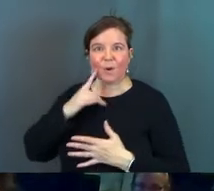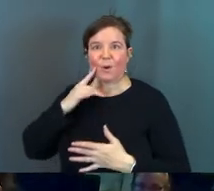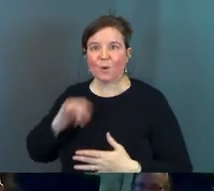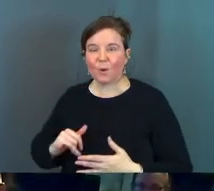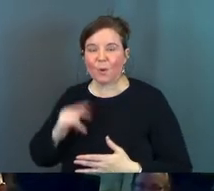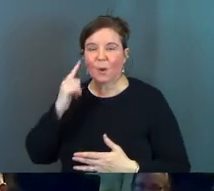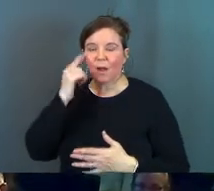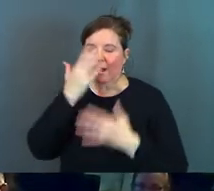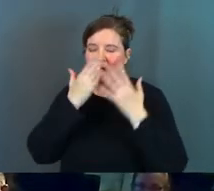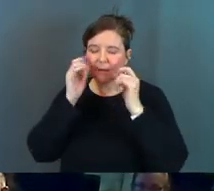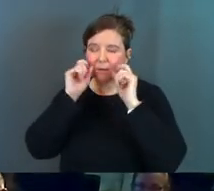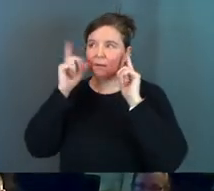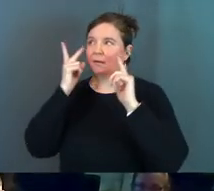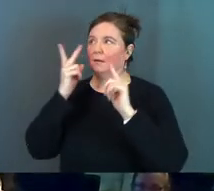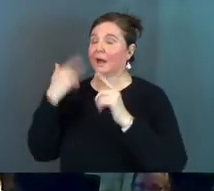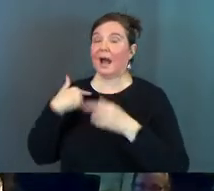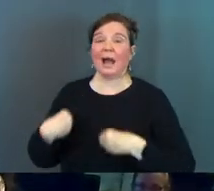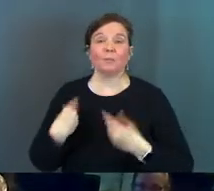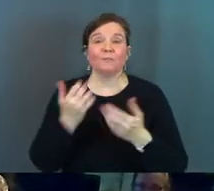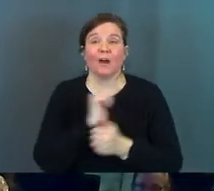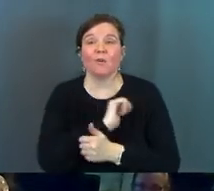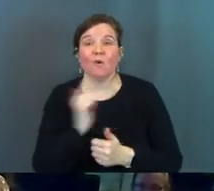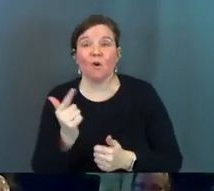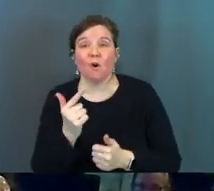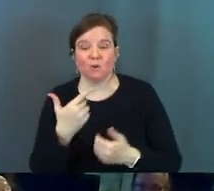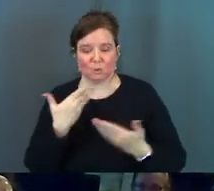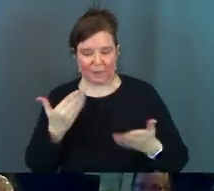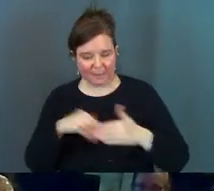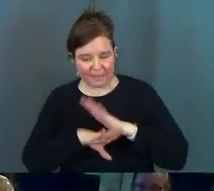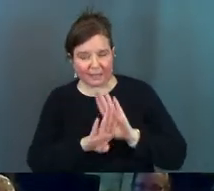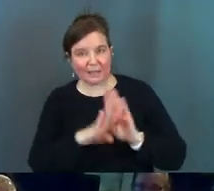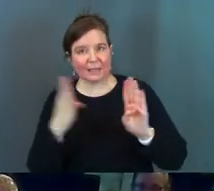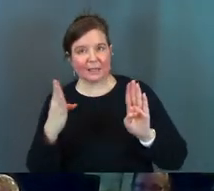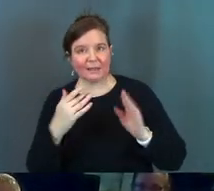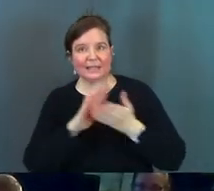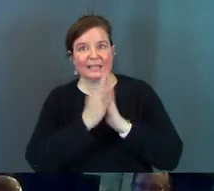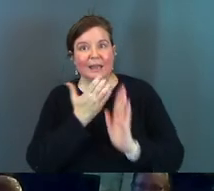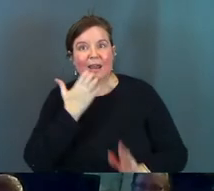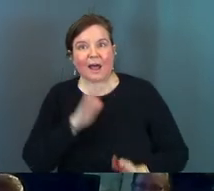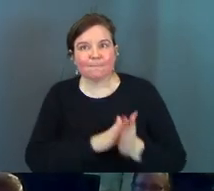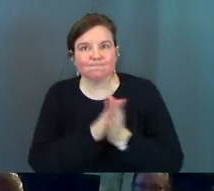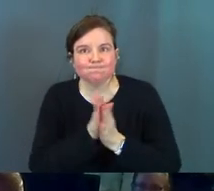provide all of it you just got to let me in get hot repent